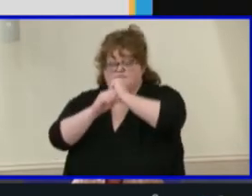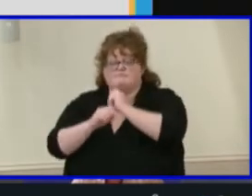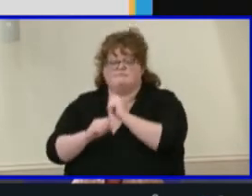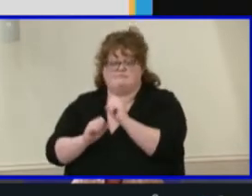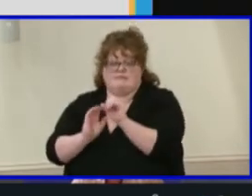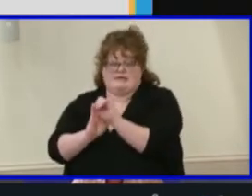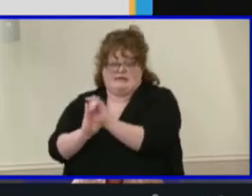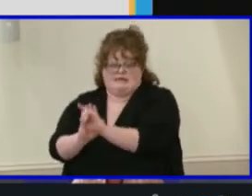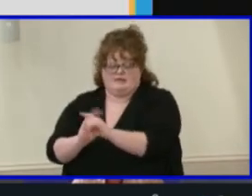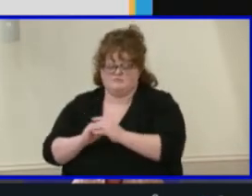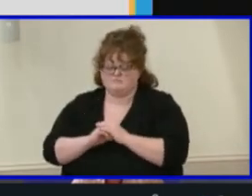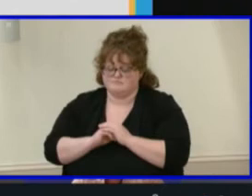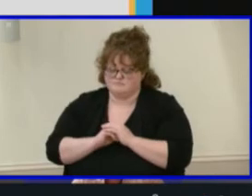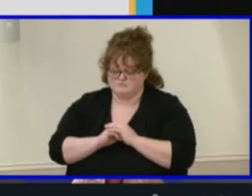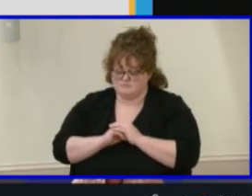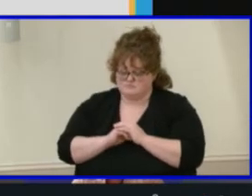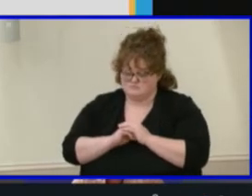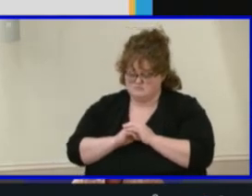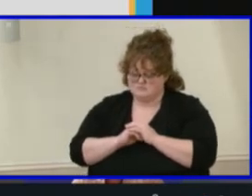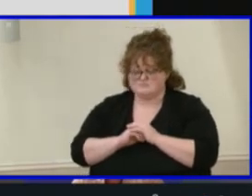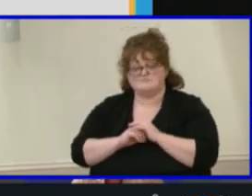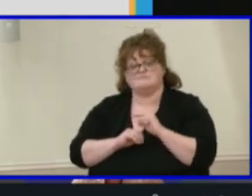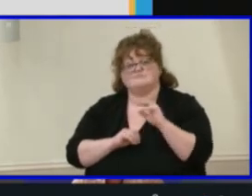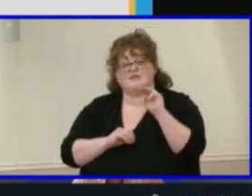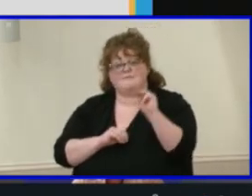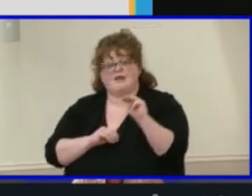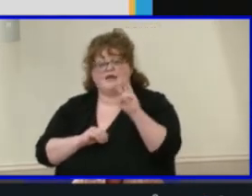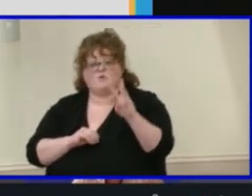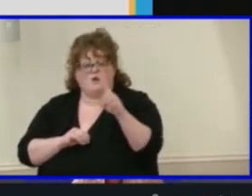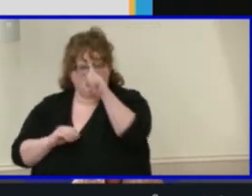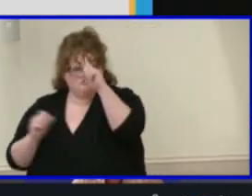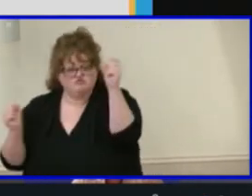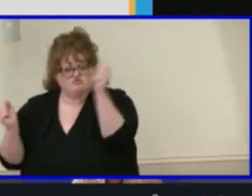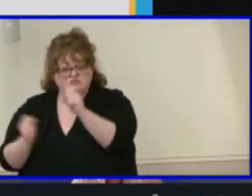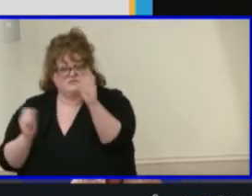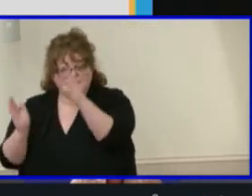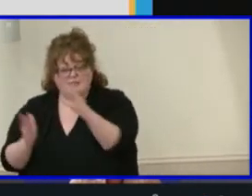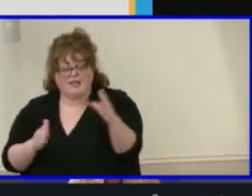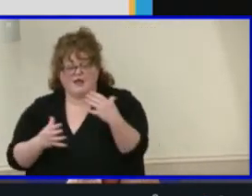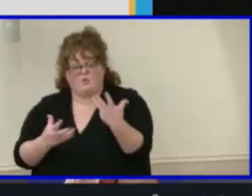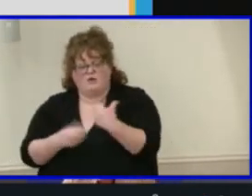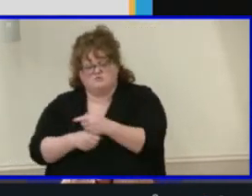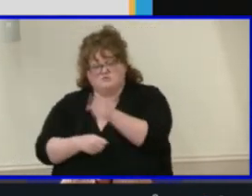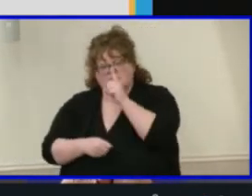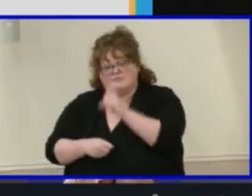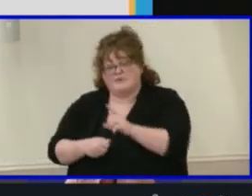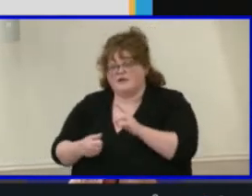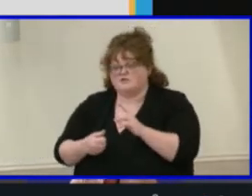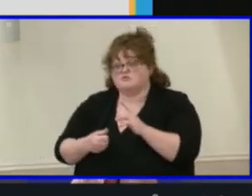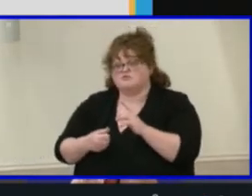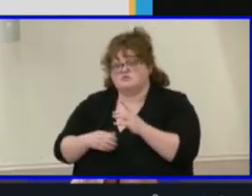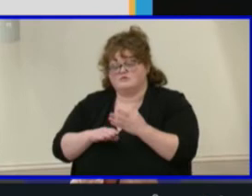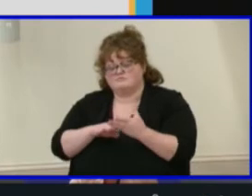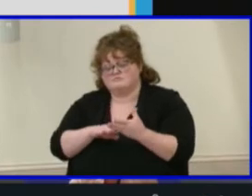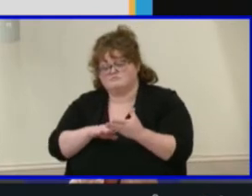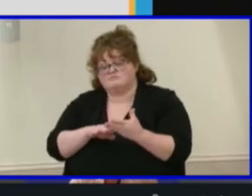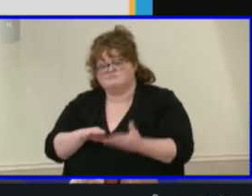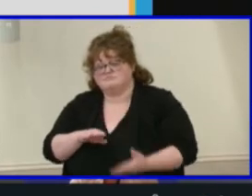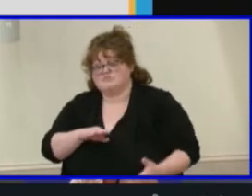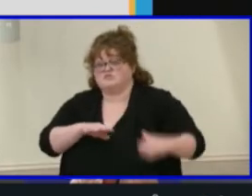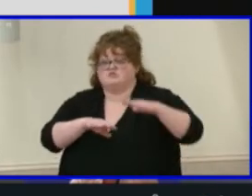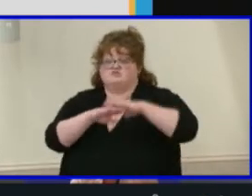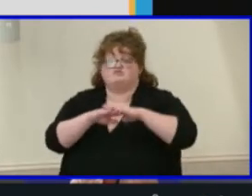50 Walker's strategic plan includes goals to co-develop a plan with its partner districts to increase enrollment of historically